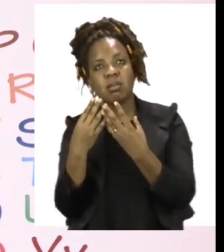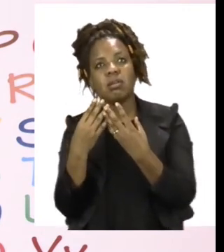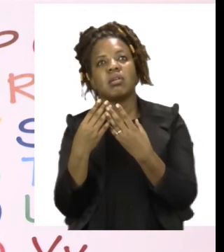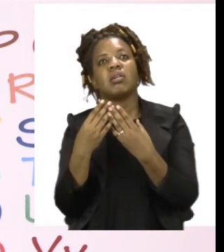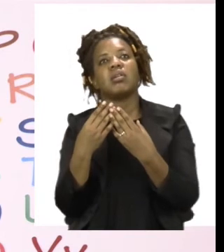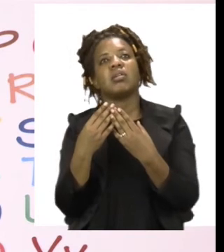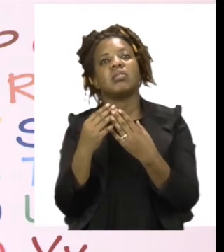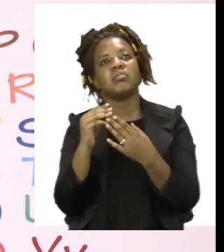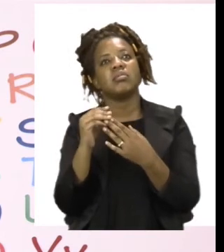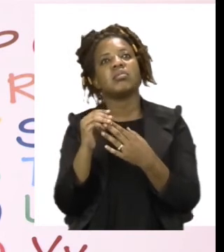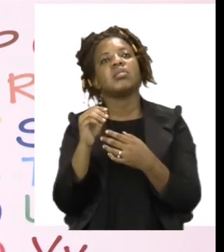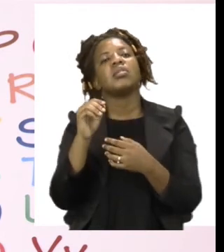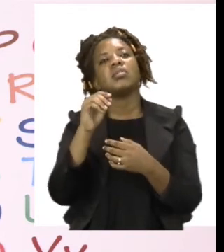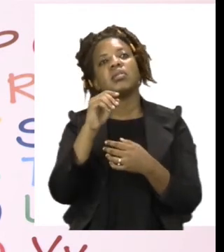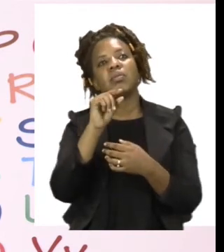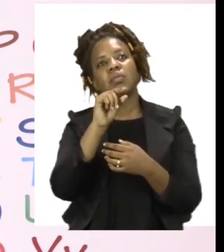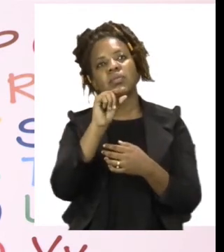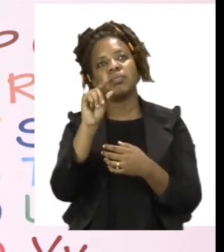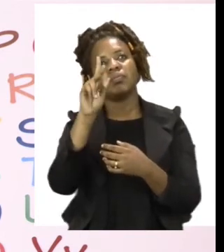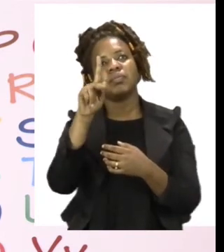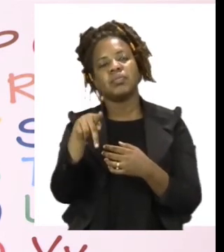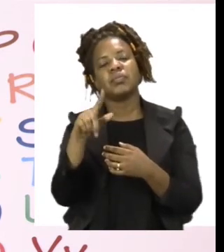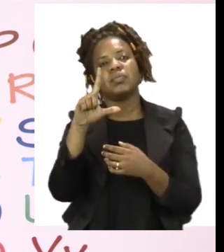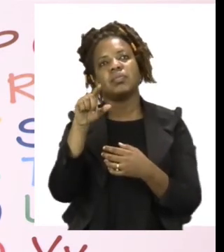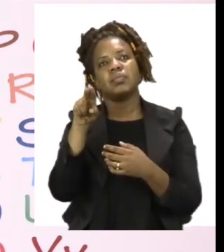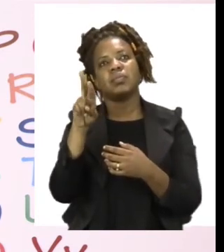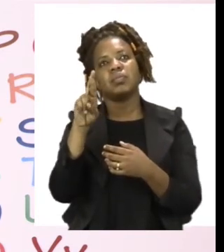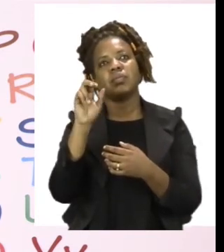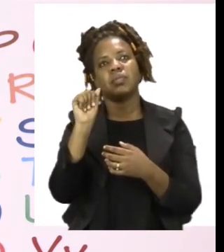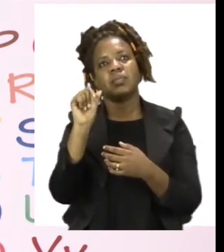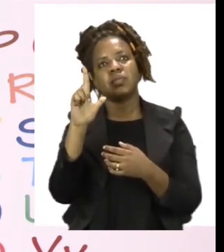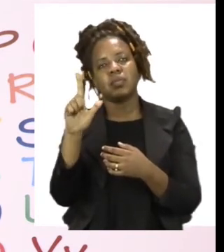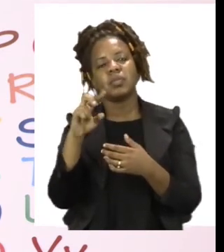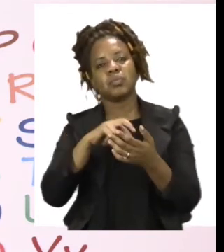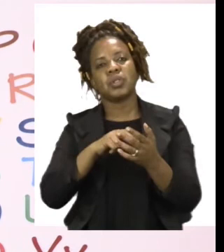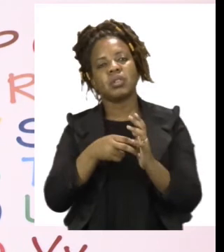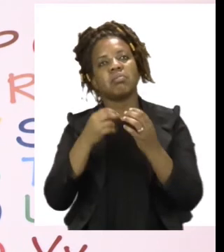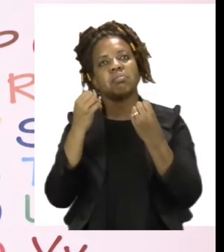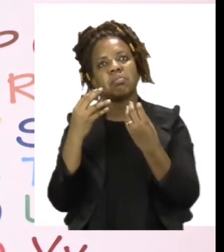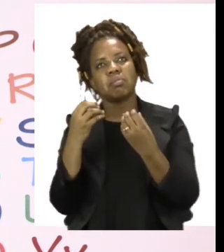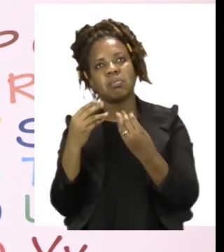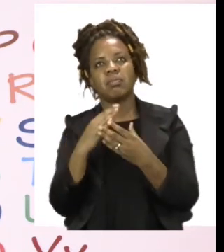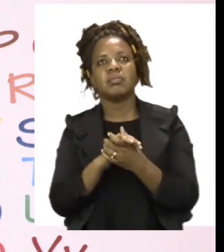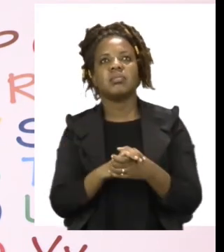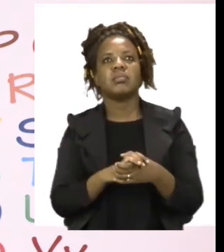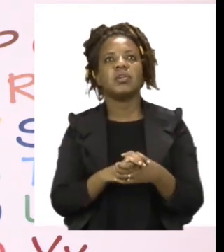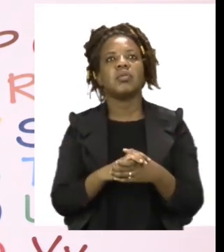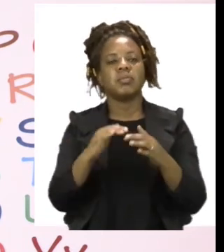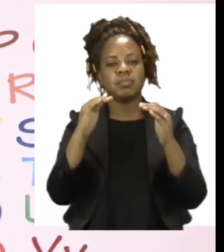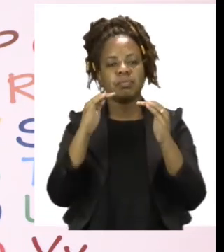or more. And then with the irregular plural